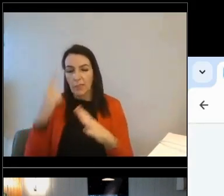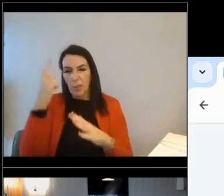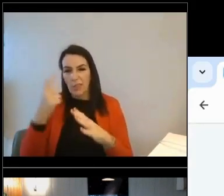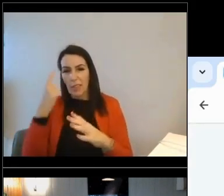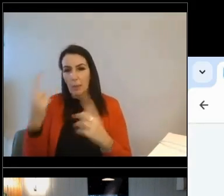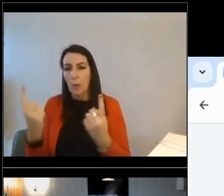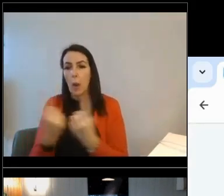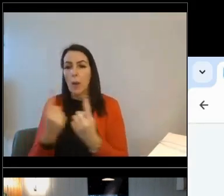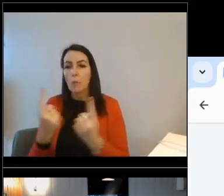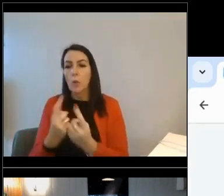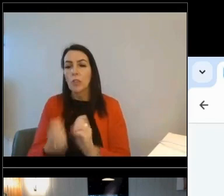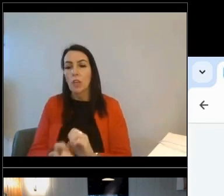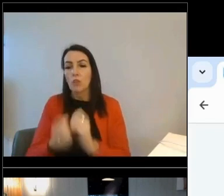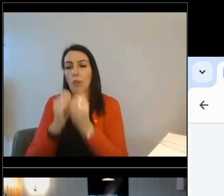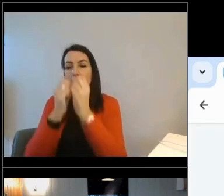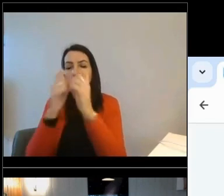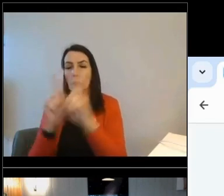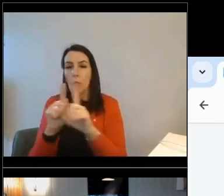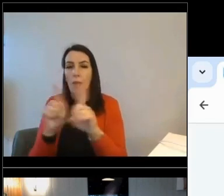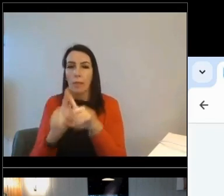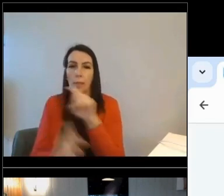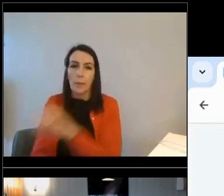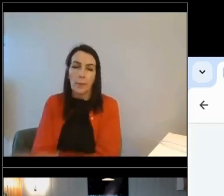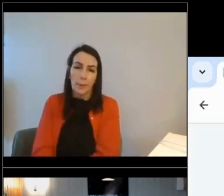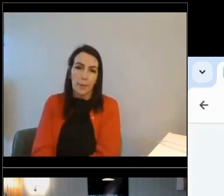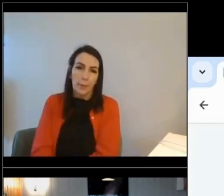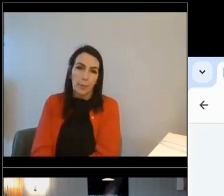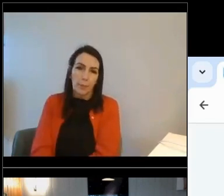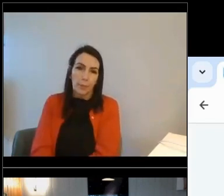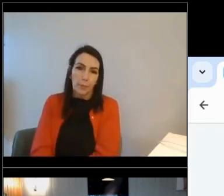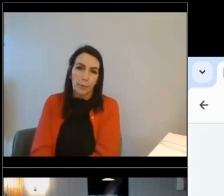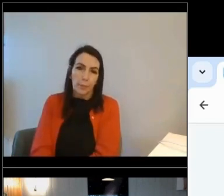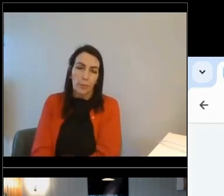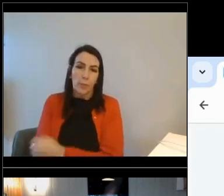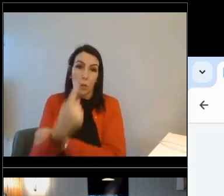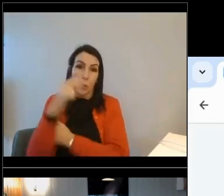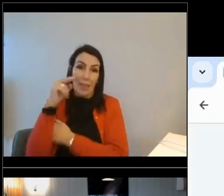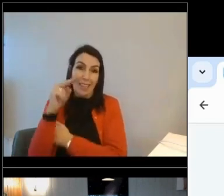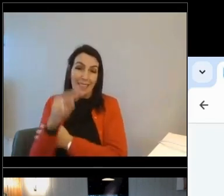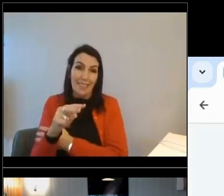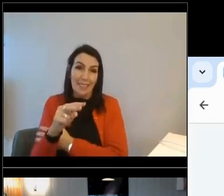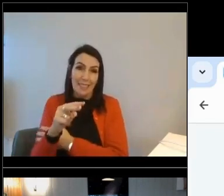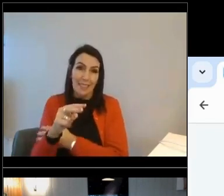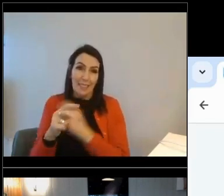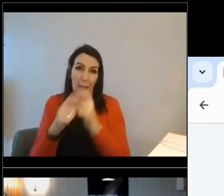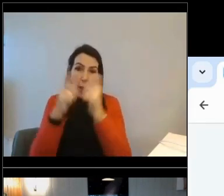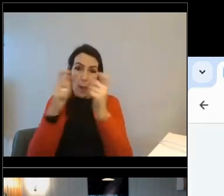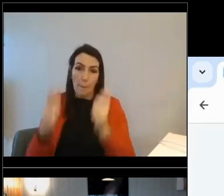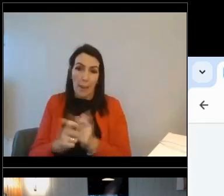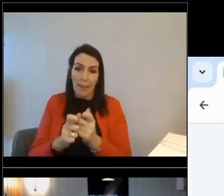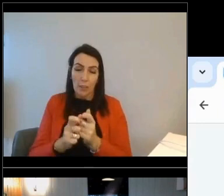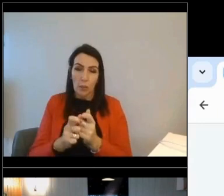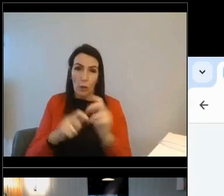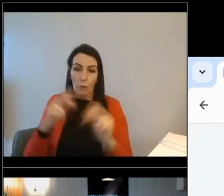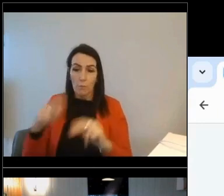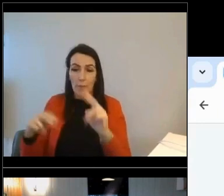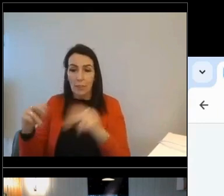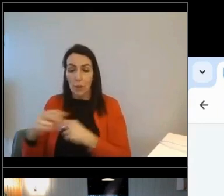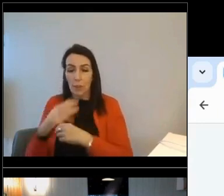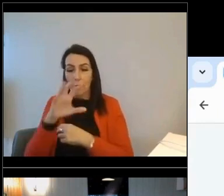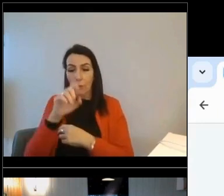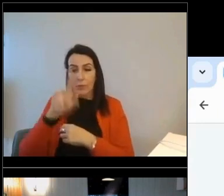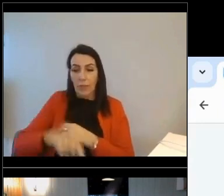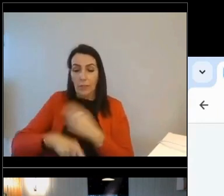helps you in the longer term. So you can see here that there are a package of measures that have brought in for this 15,000 pounds.